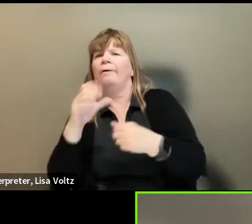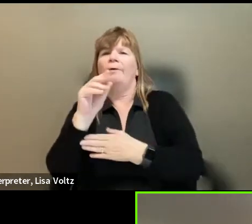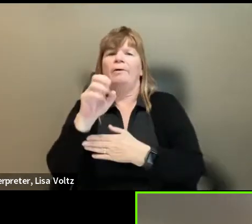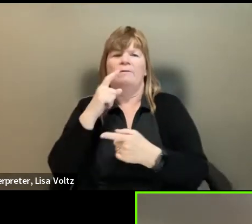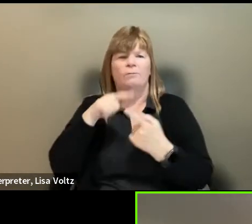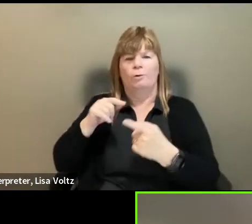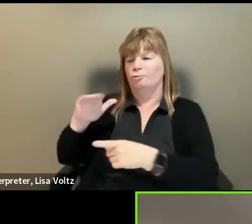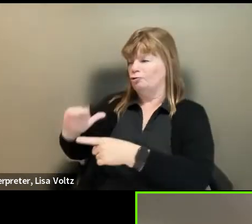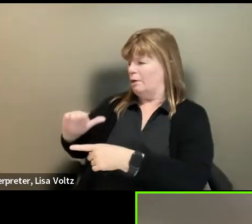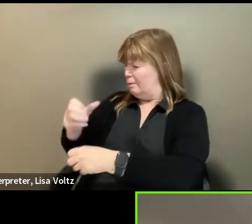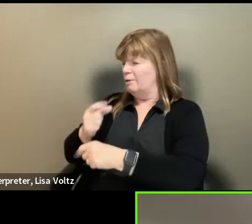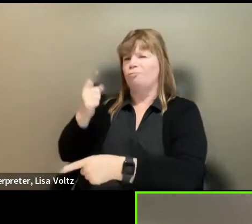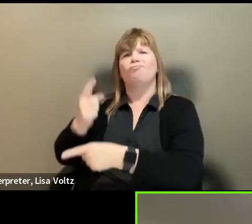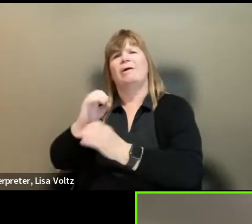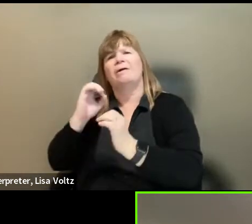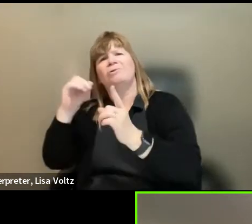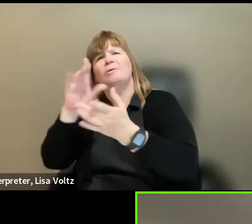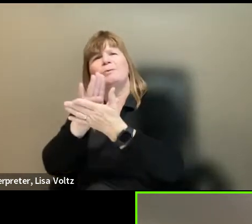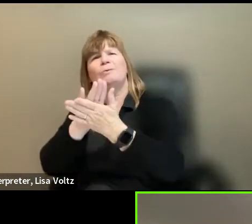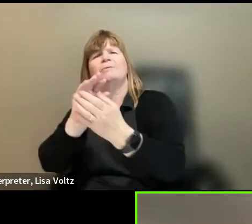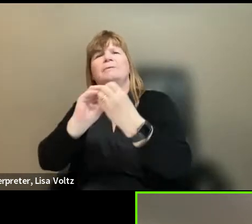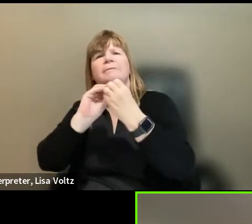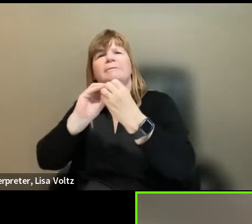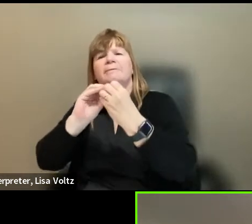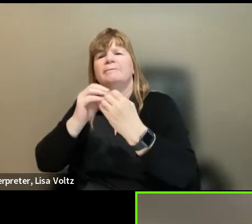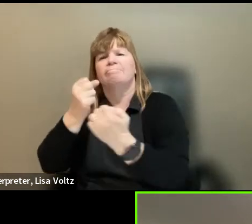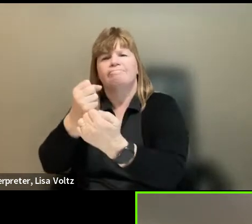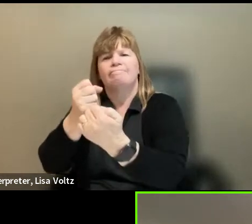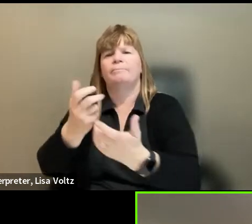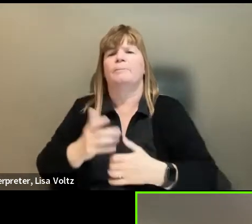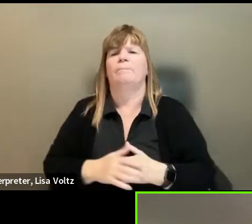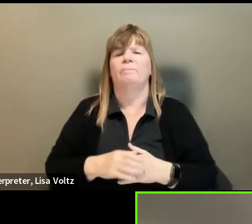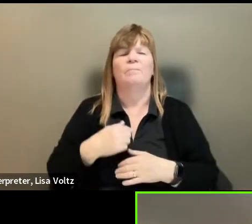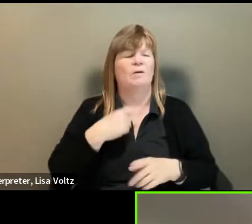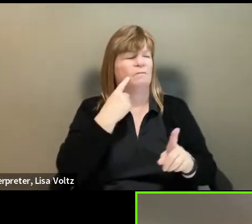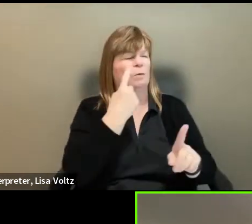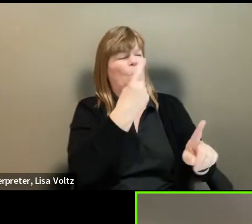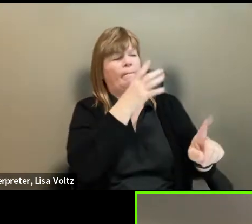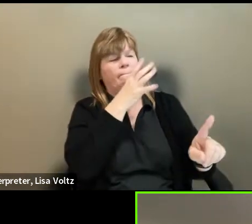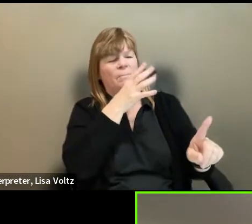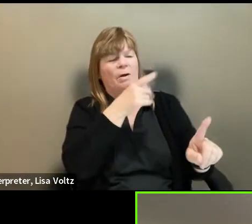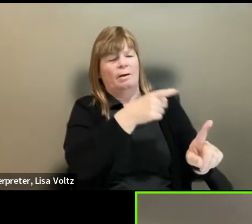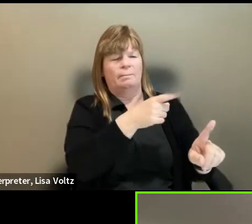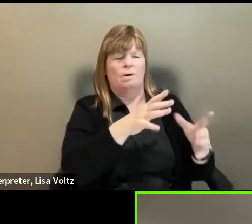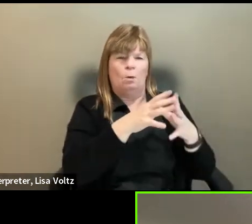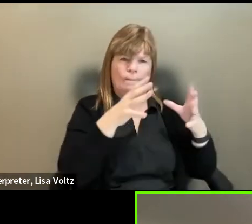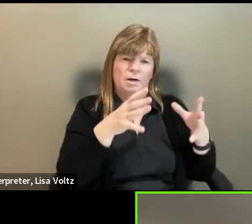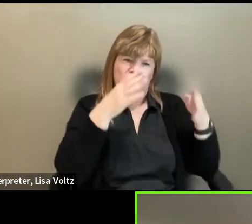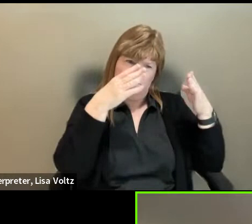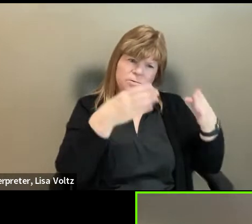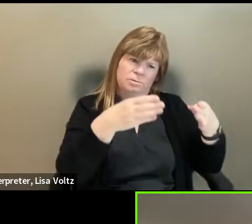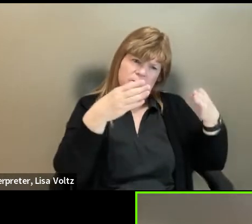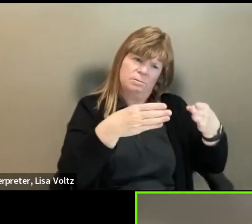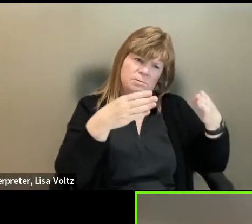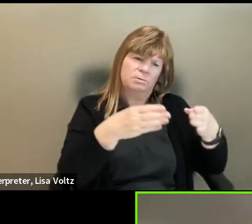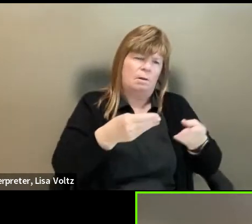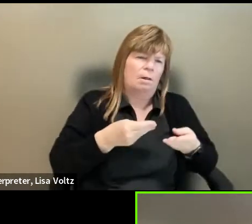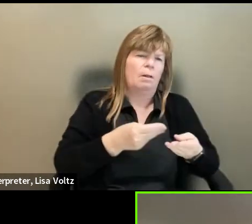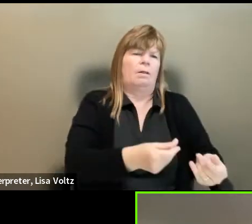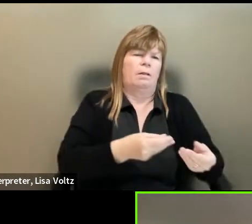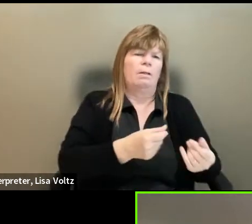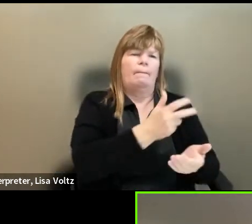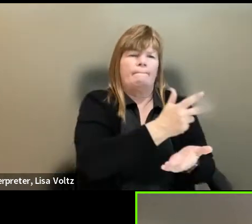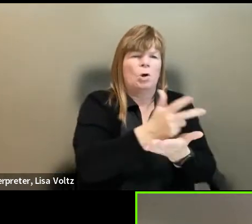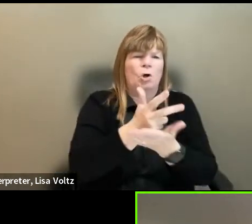education at school. Um, I remember we heard from one mom who was spending so much on, um, parking fees at the